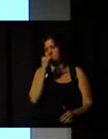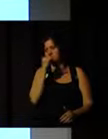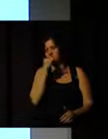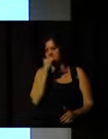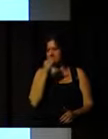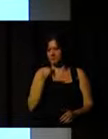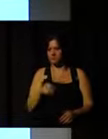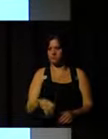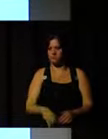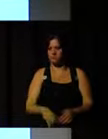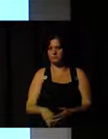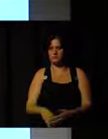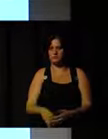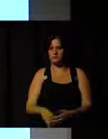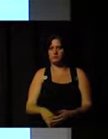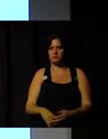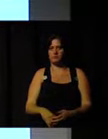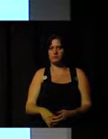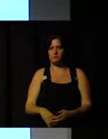instance,